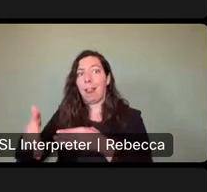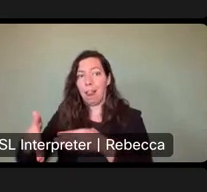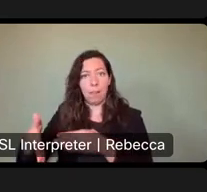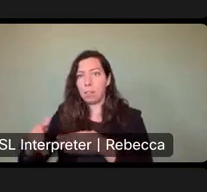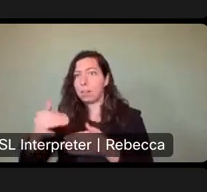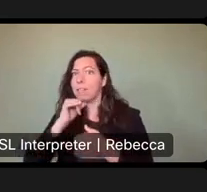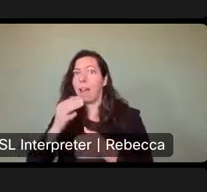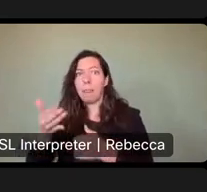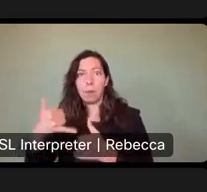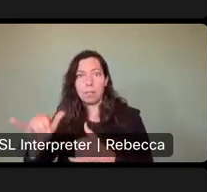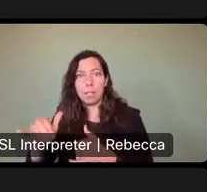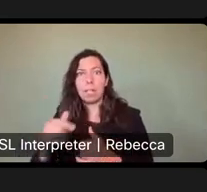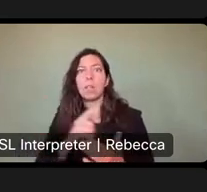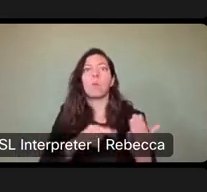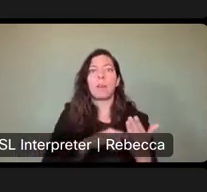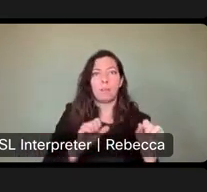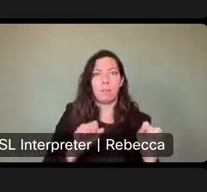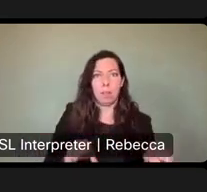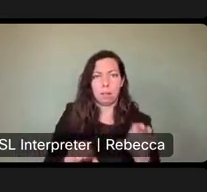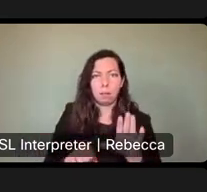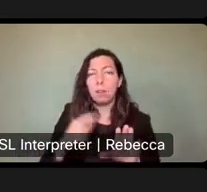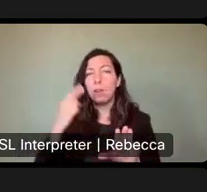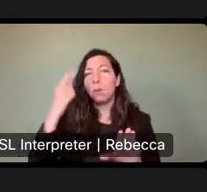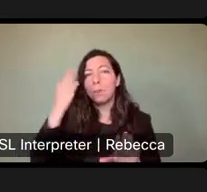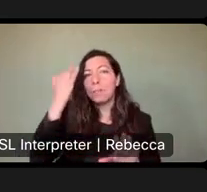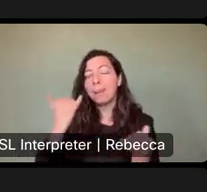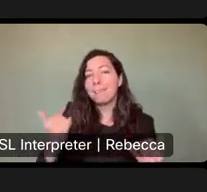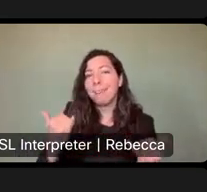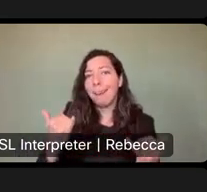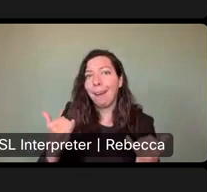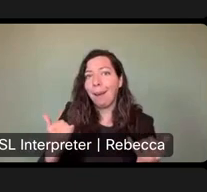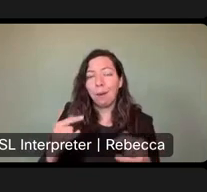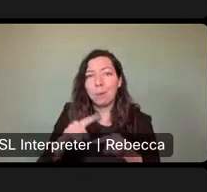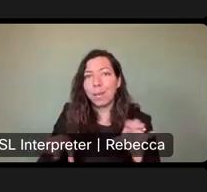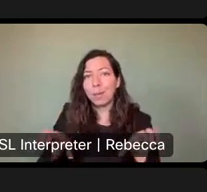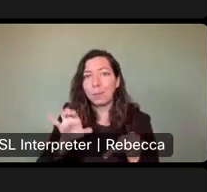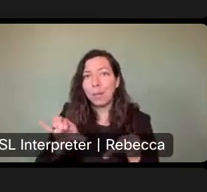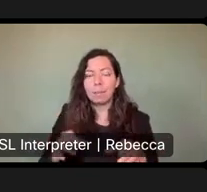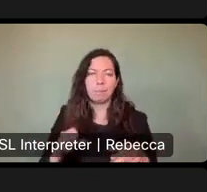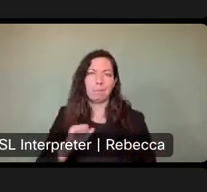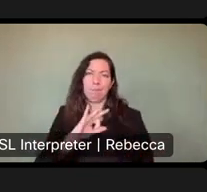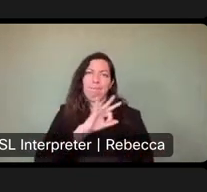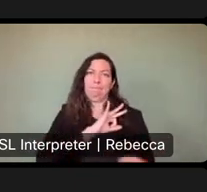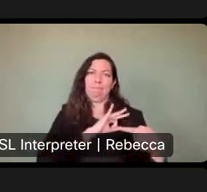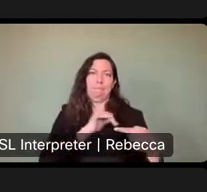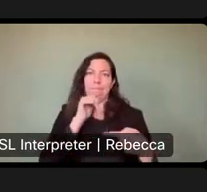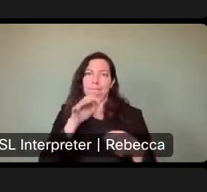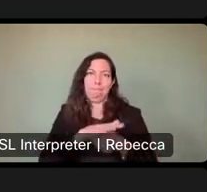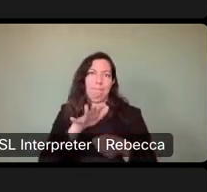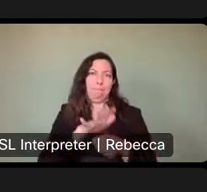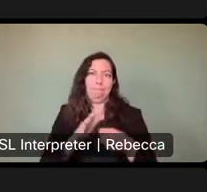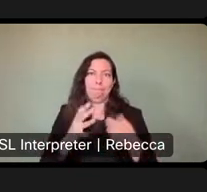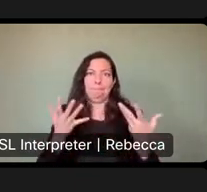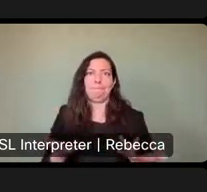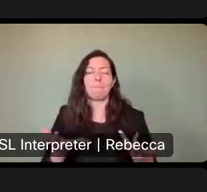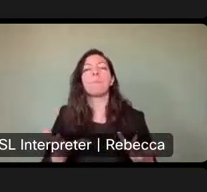The reason that that's not being done currently is we don't have the staff to manage for that. So, um, we're working